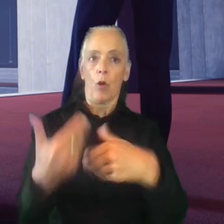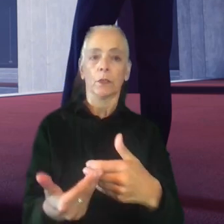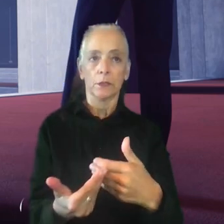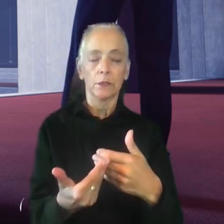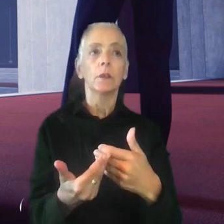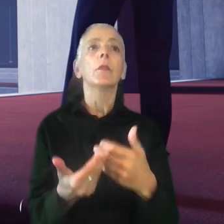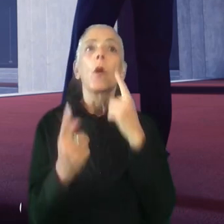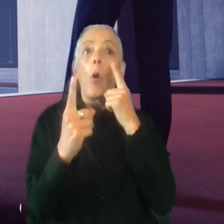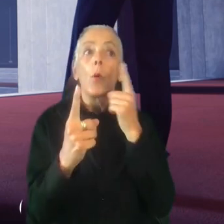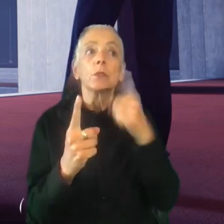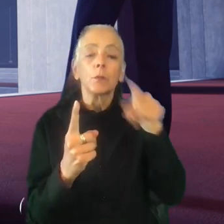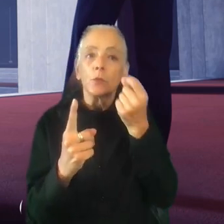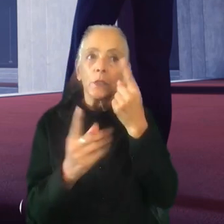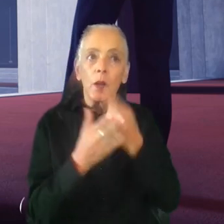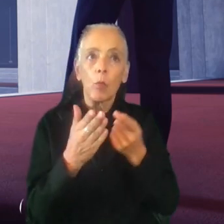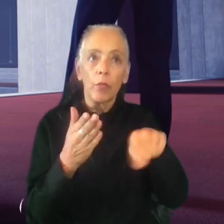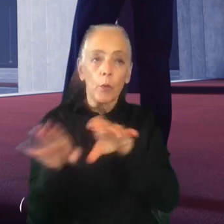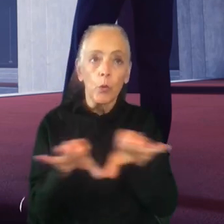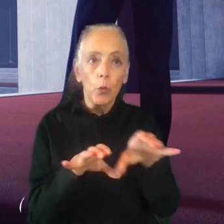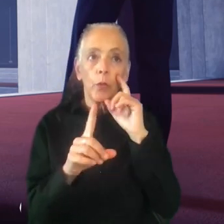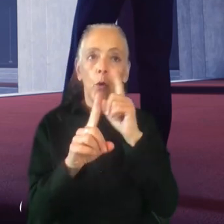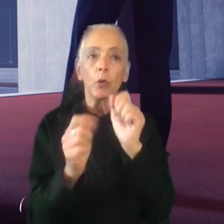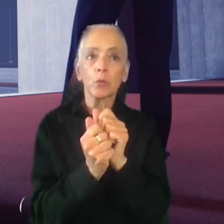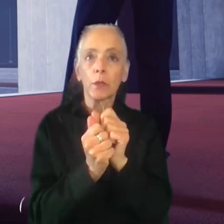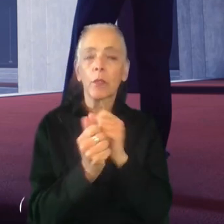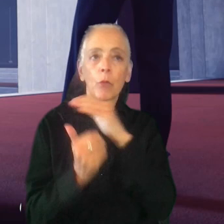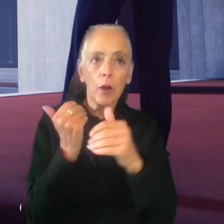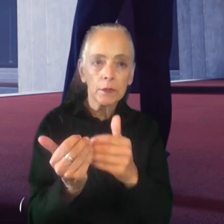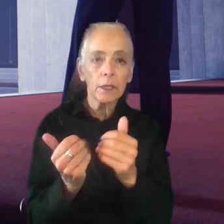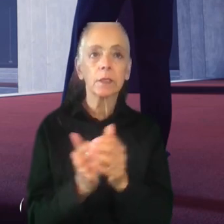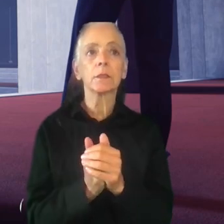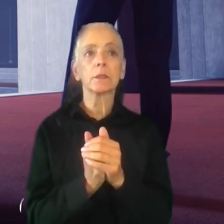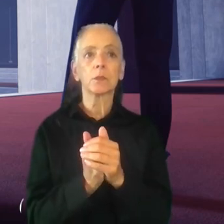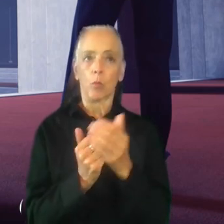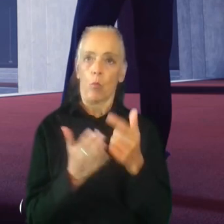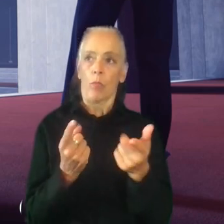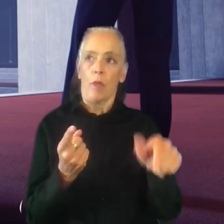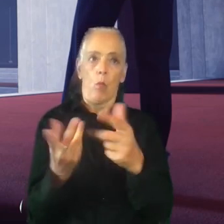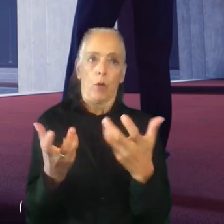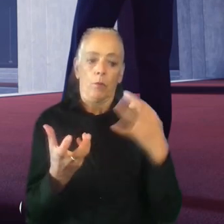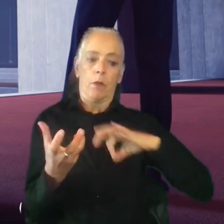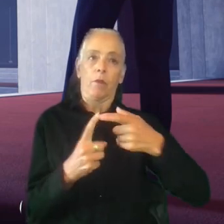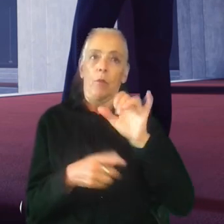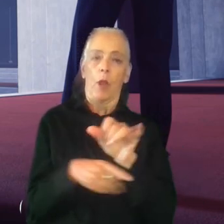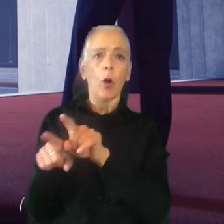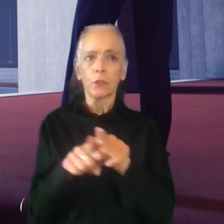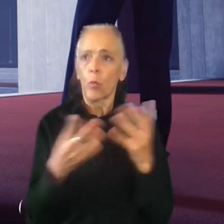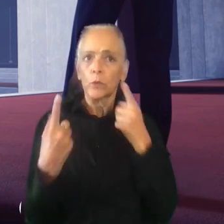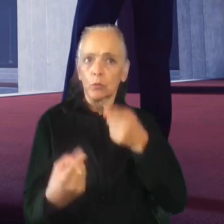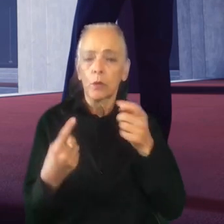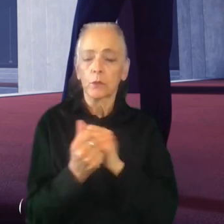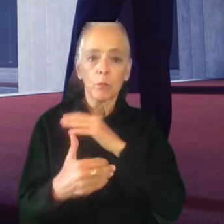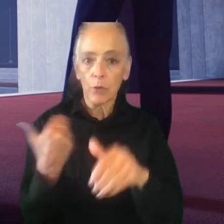what they were doing and what their goals were with the process, what they were trying to get out of it, and also what their struggles were with the process.